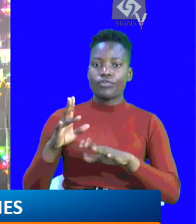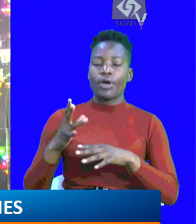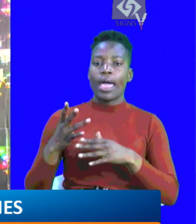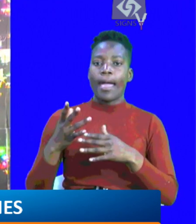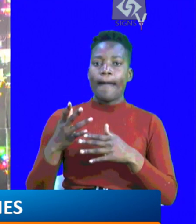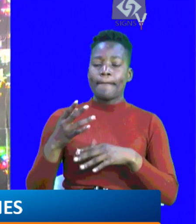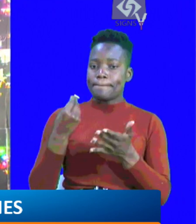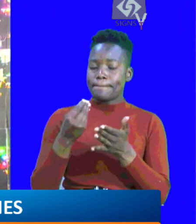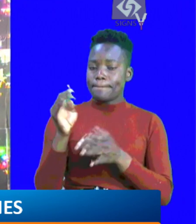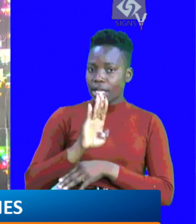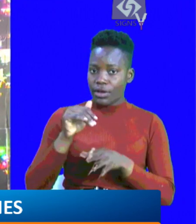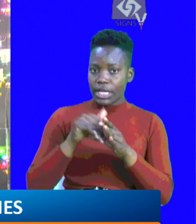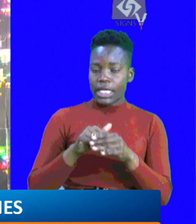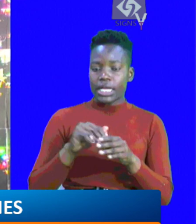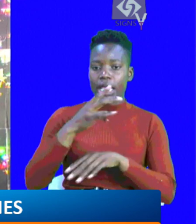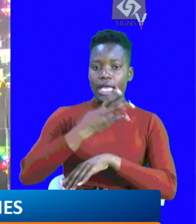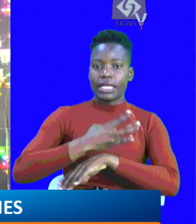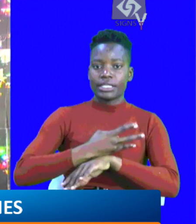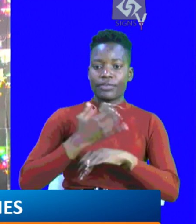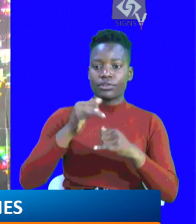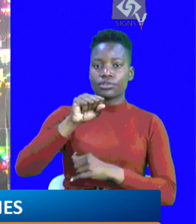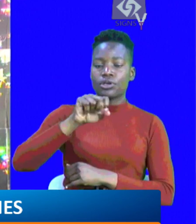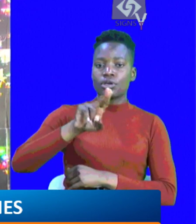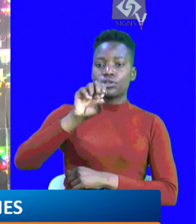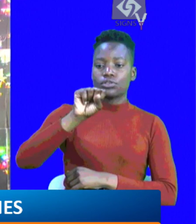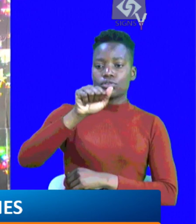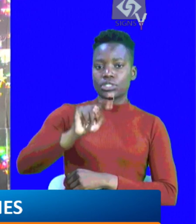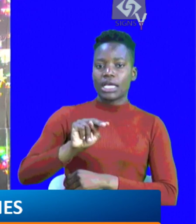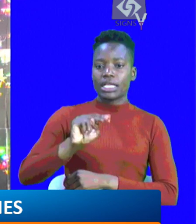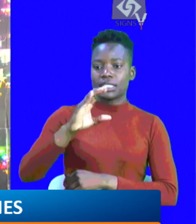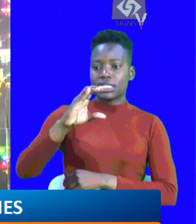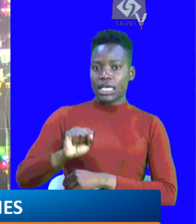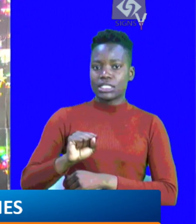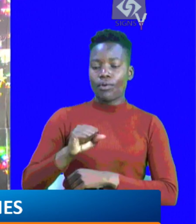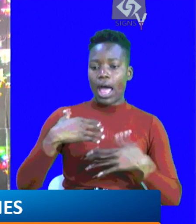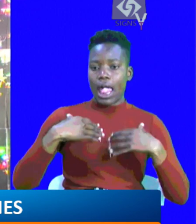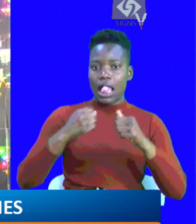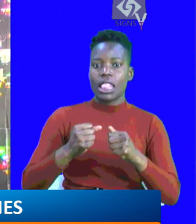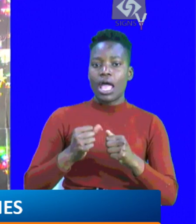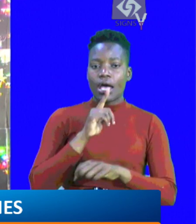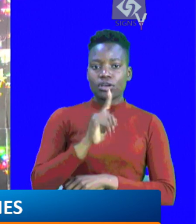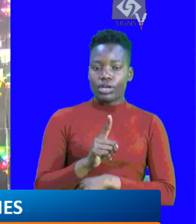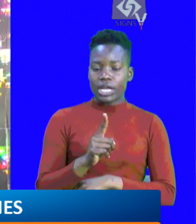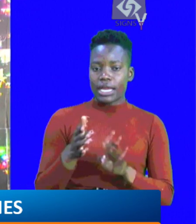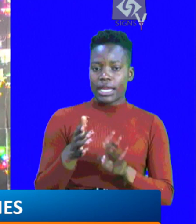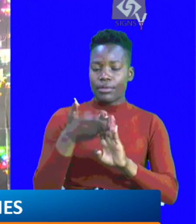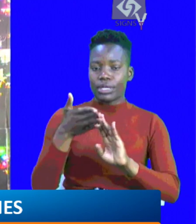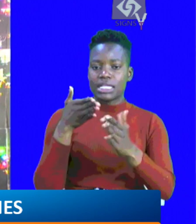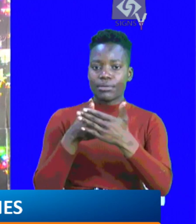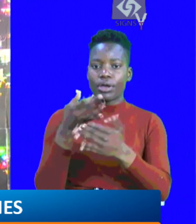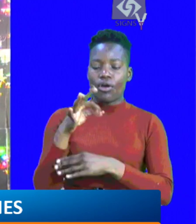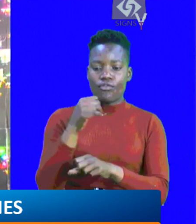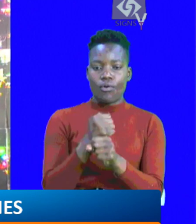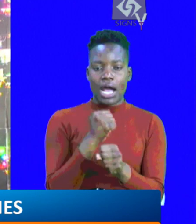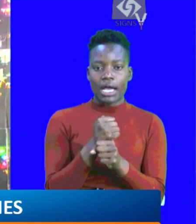at NHIF. Now, Health Cabinet Secretary, Susan Humecha, has conordered for the immediate